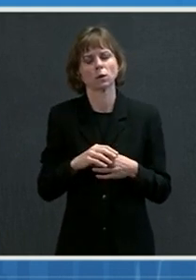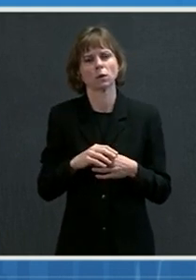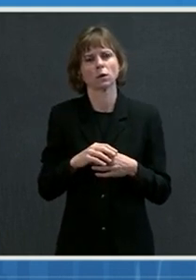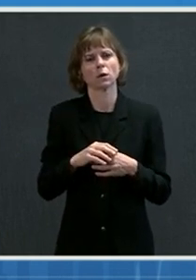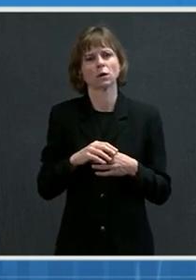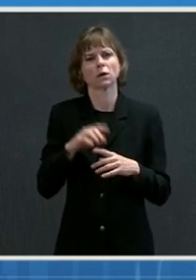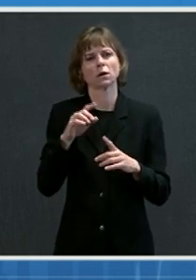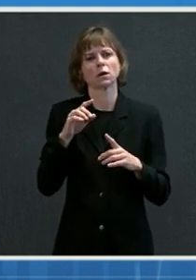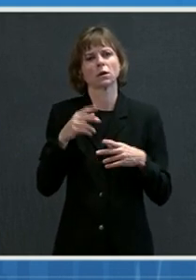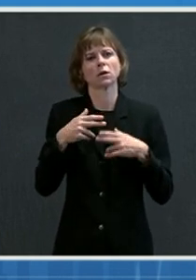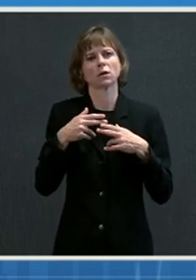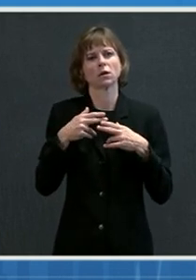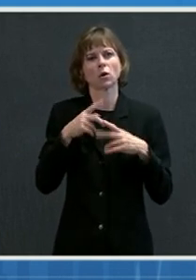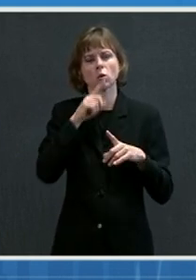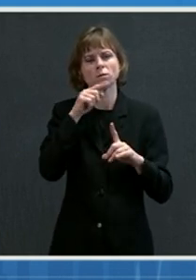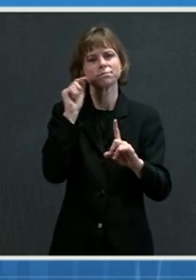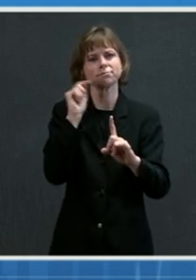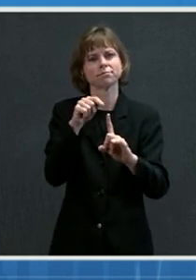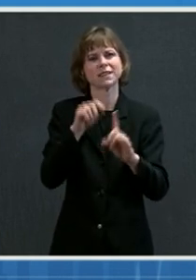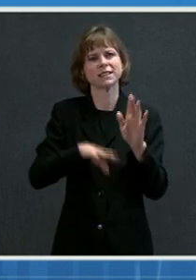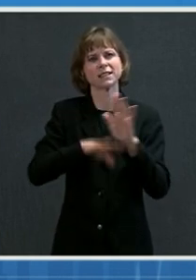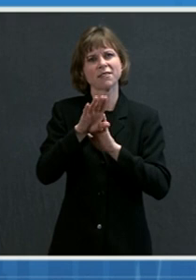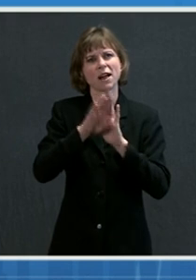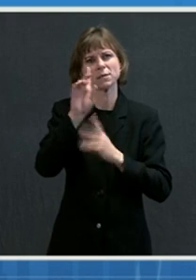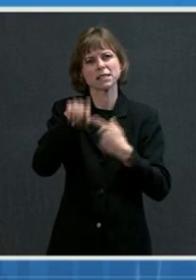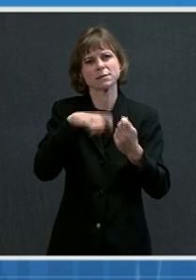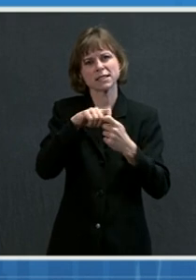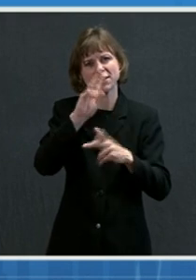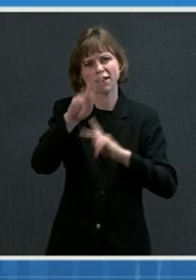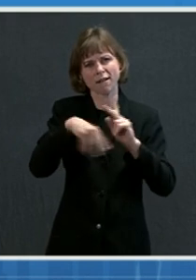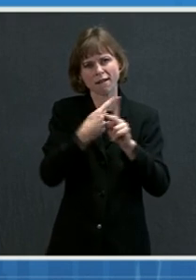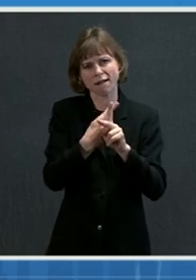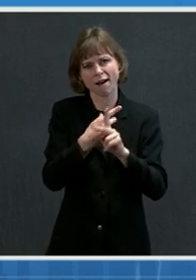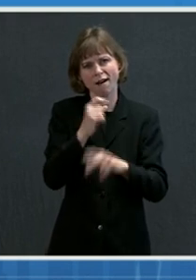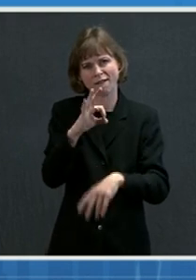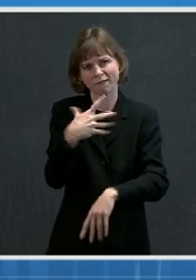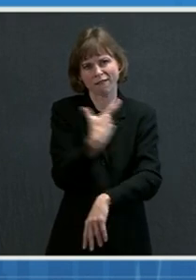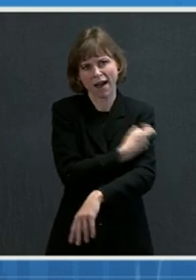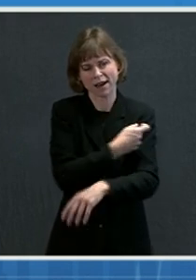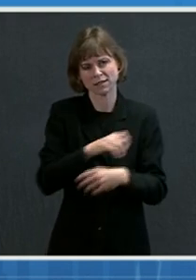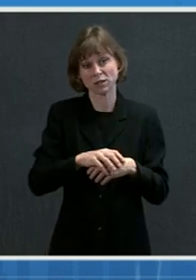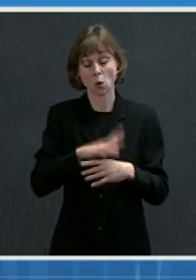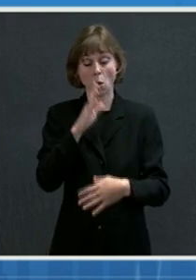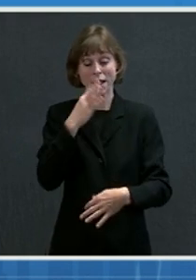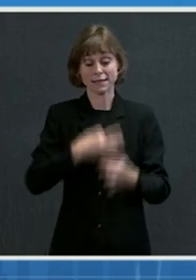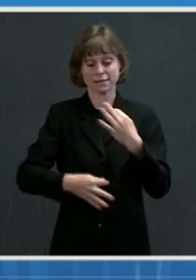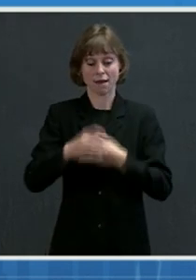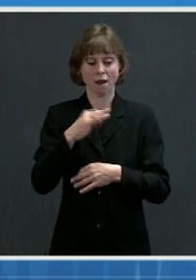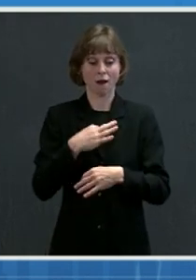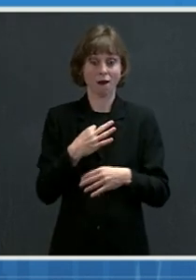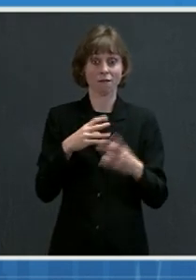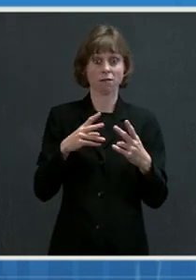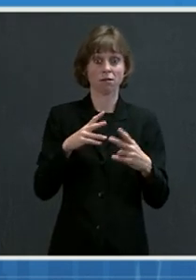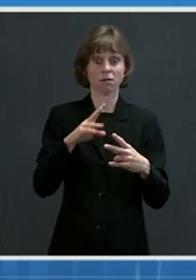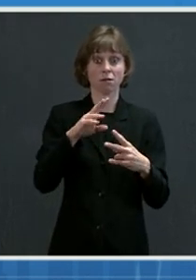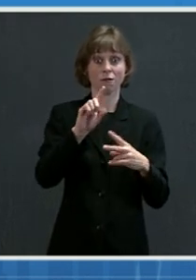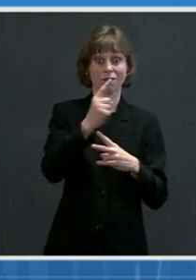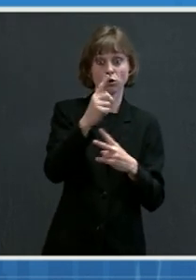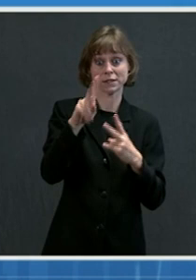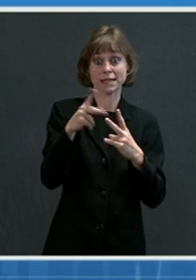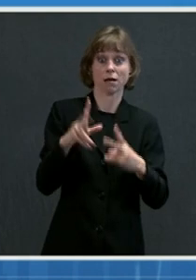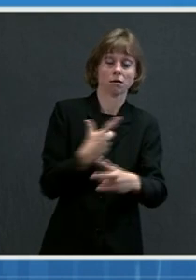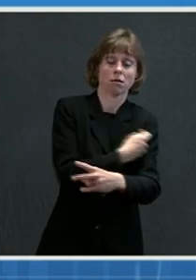develop a variant-specific vaccine. So instead of boosting up against the wild-type,